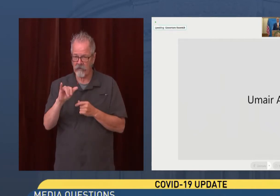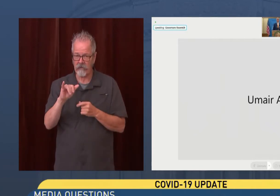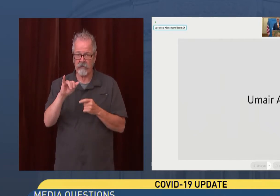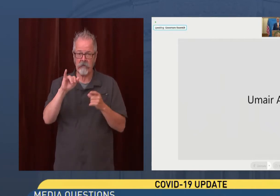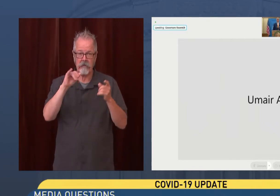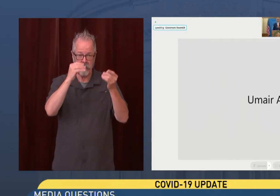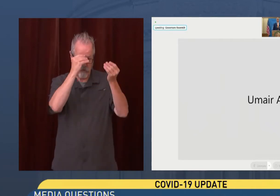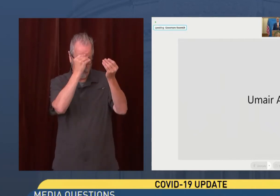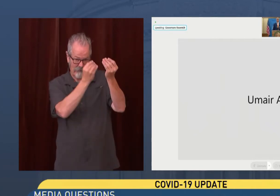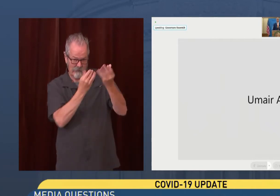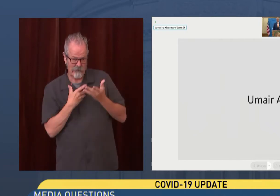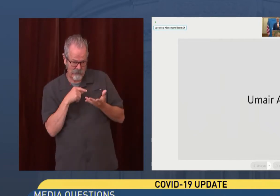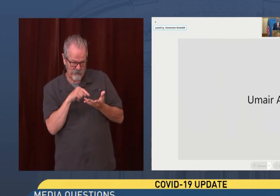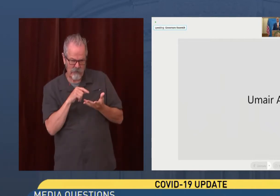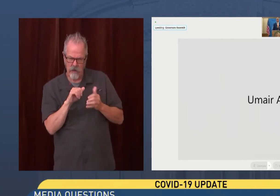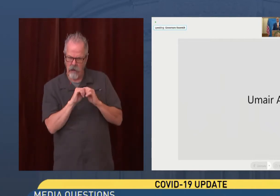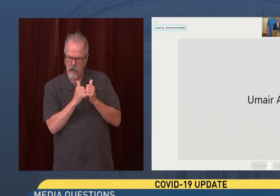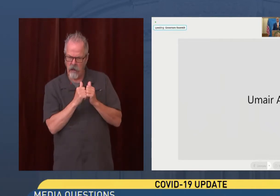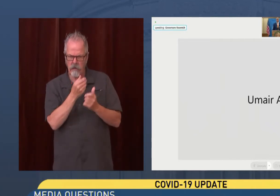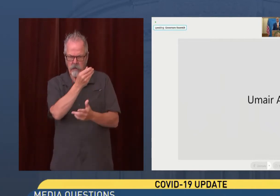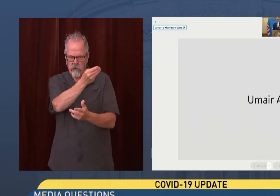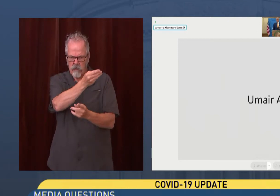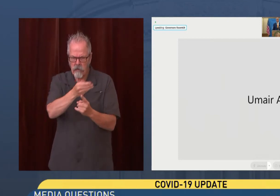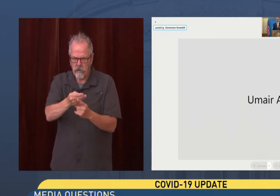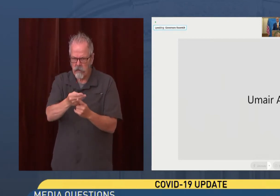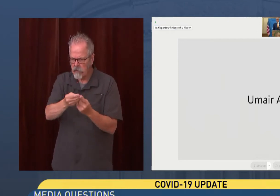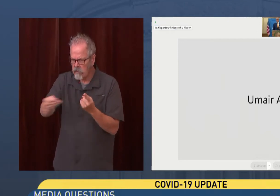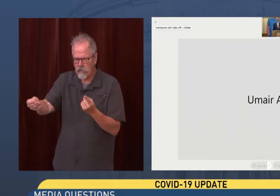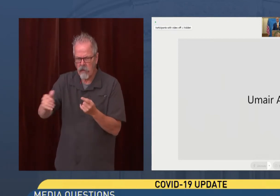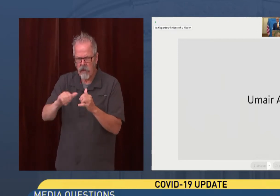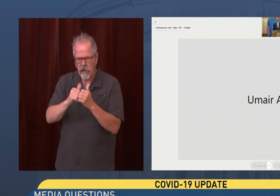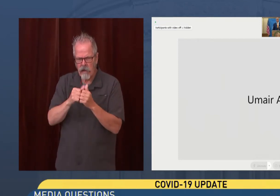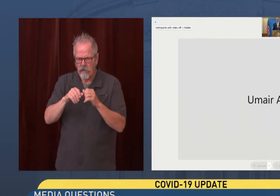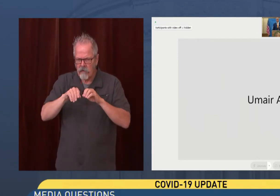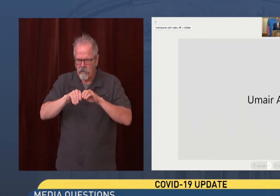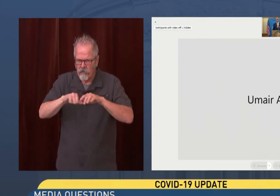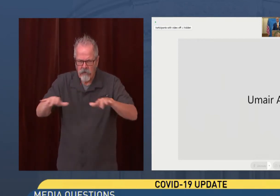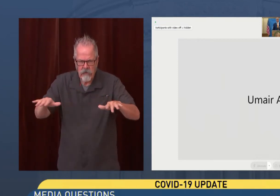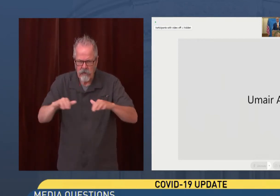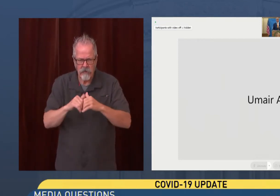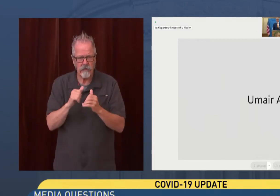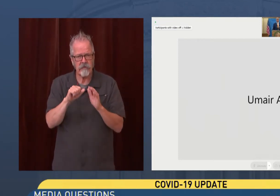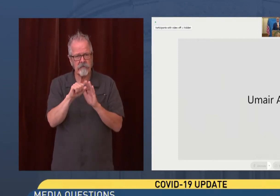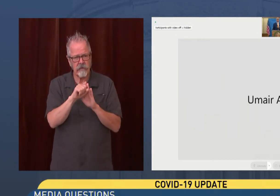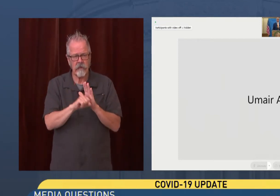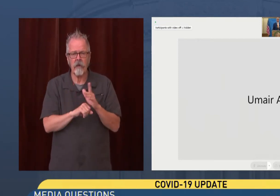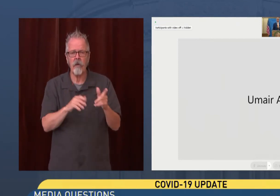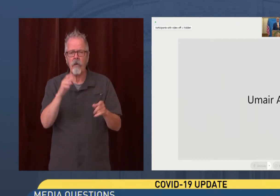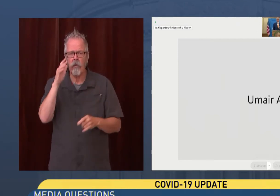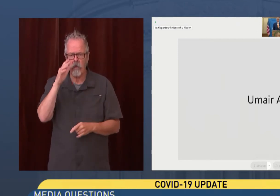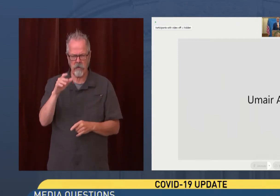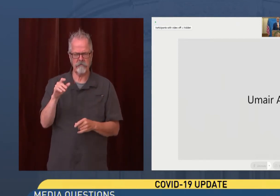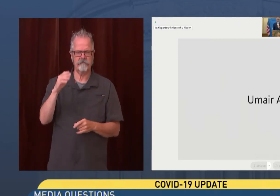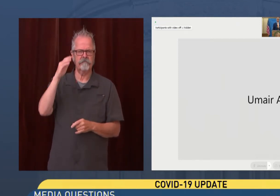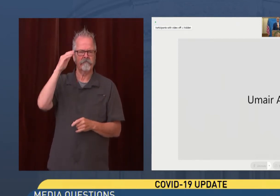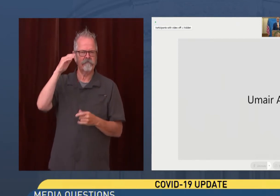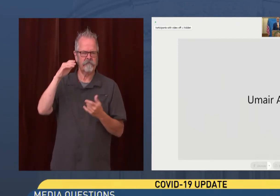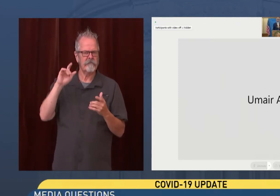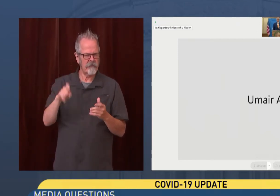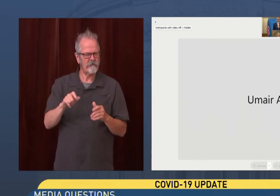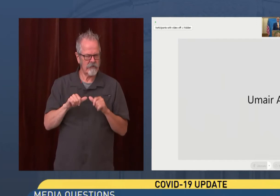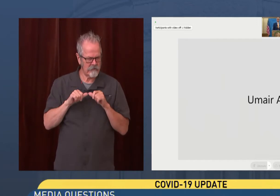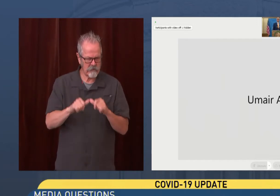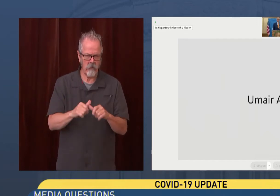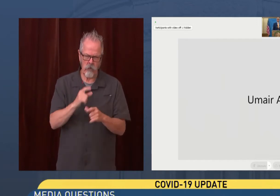and what we're seeing across the state, this actually continues to be, in our minds, the right step at the right